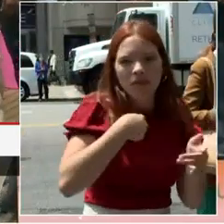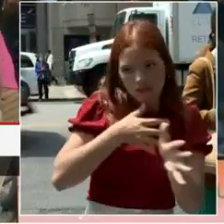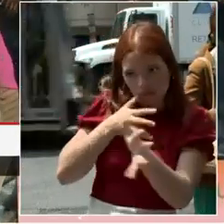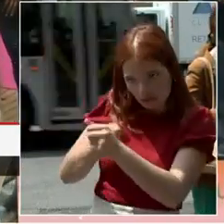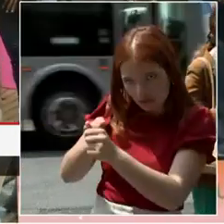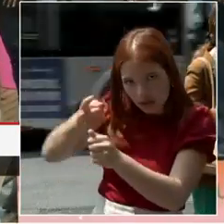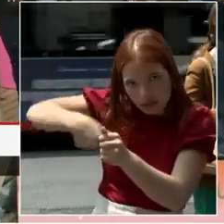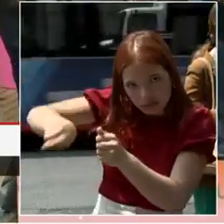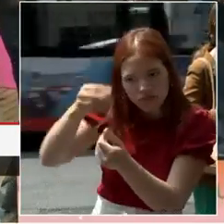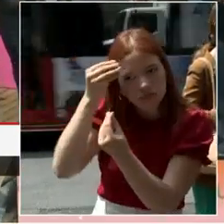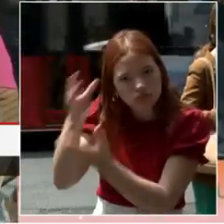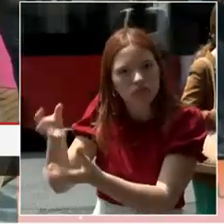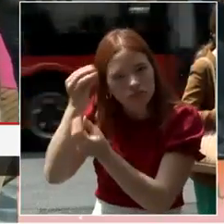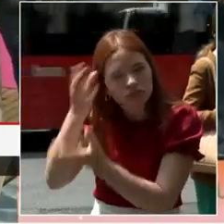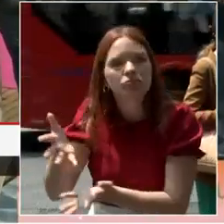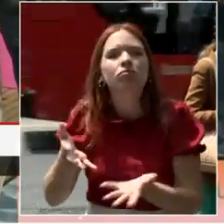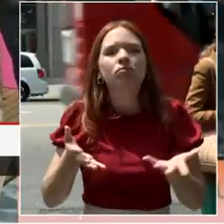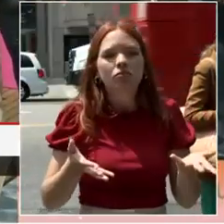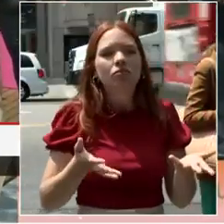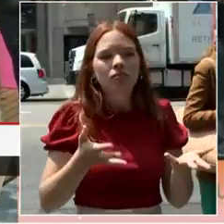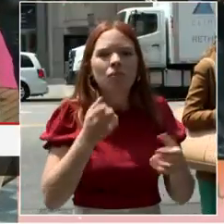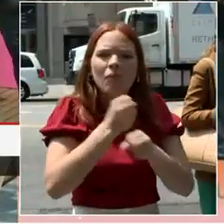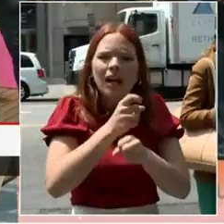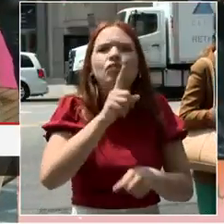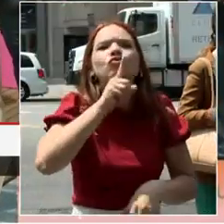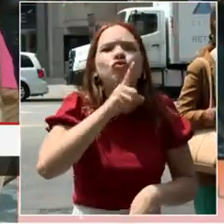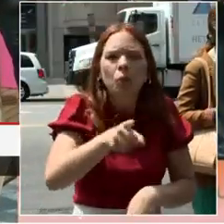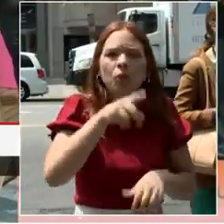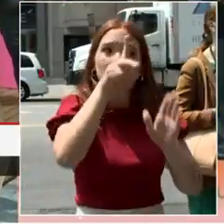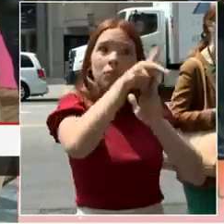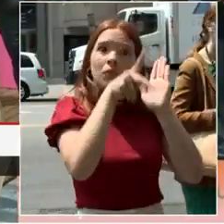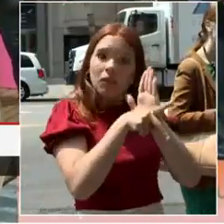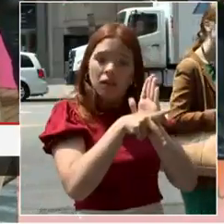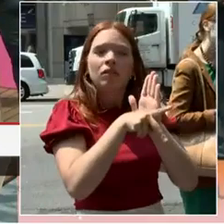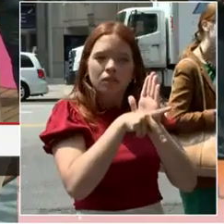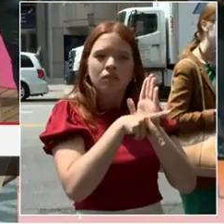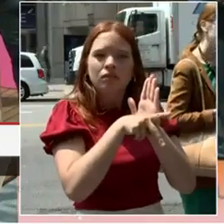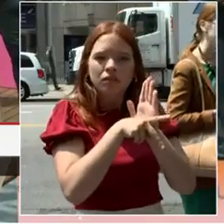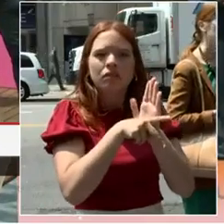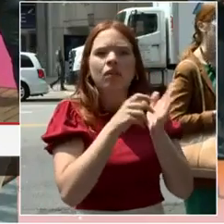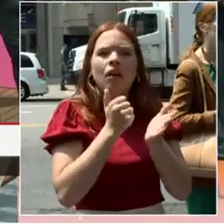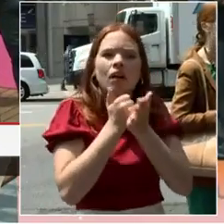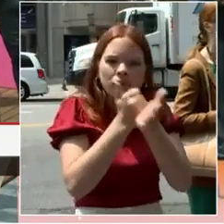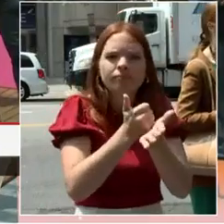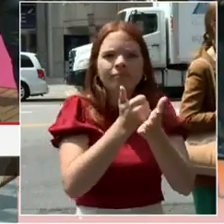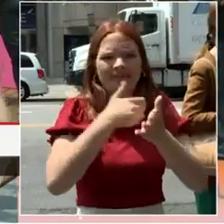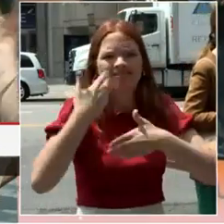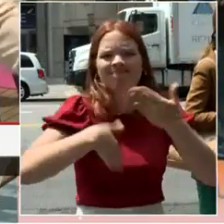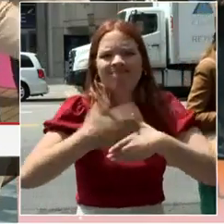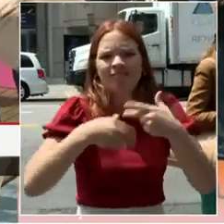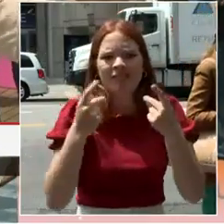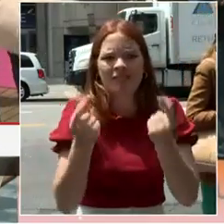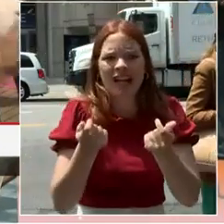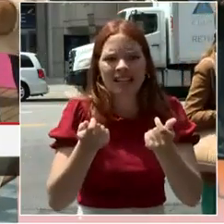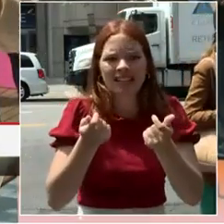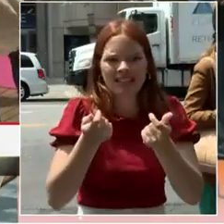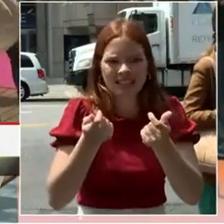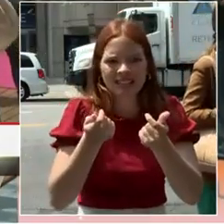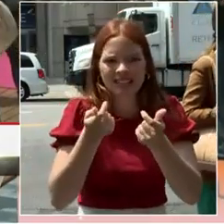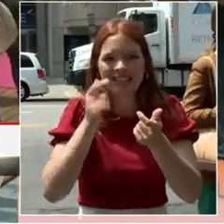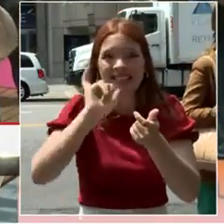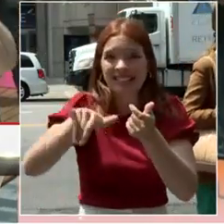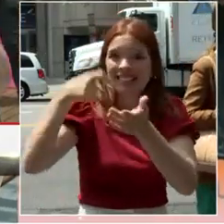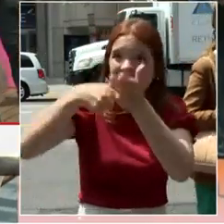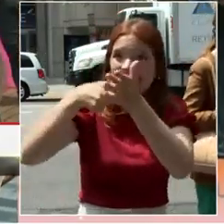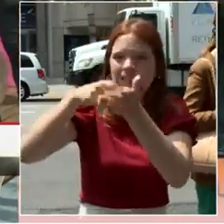it faster or less expensive to get started and deliver your projects. That's what it's going to take. So I'm going to take a couple